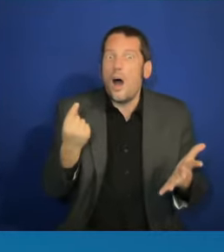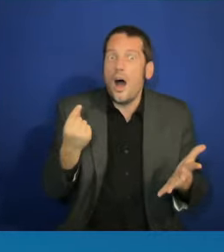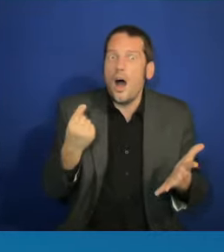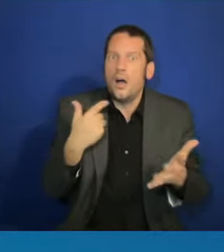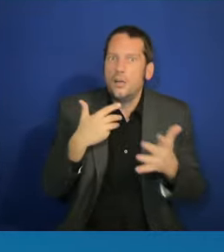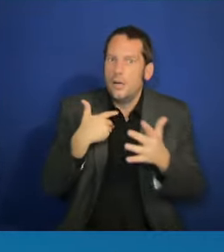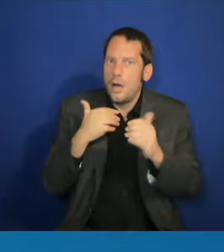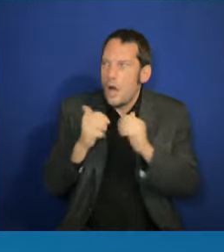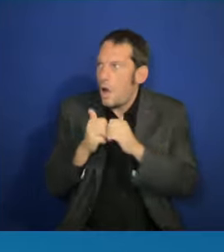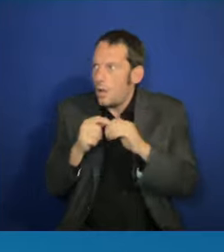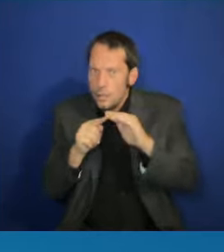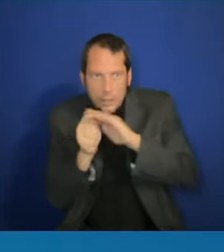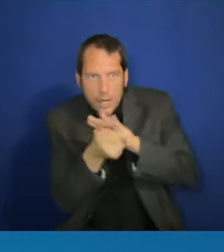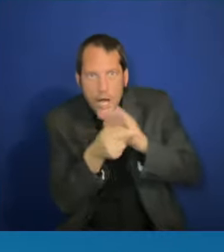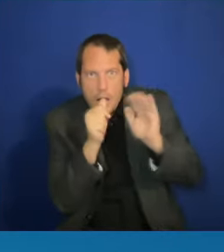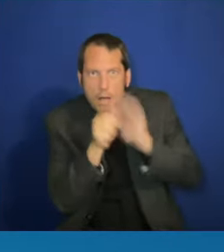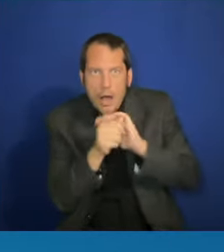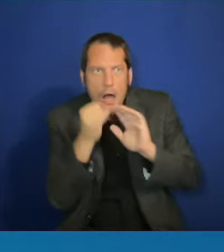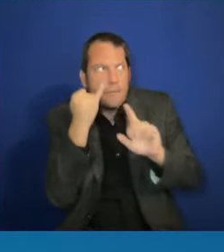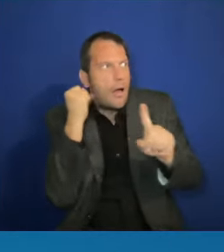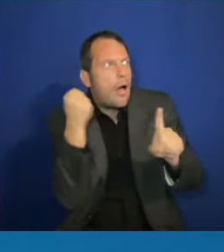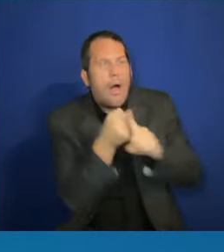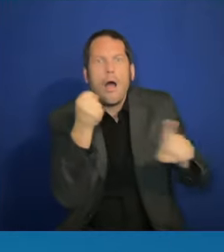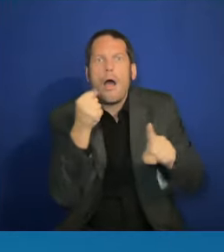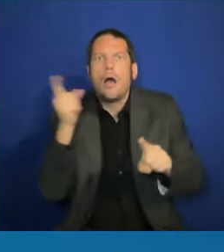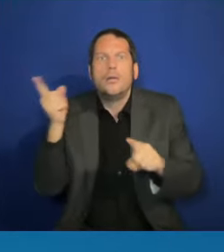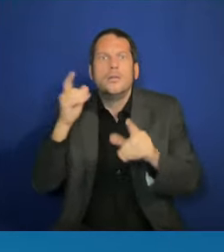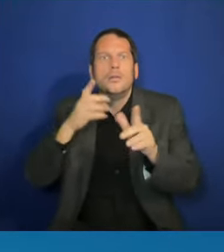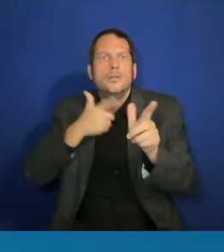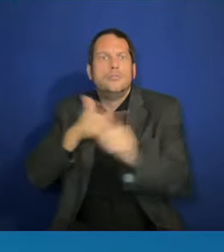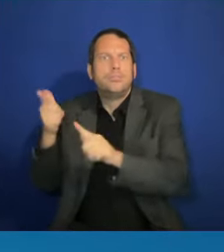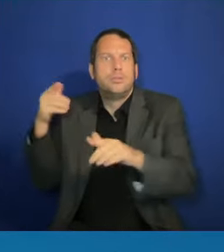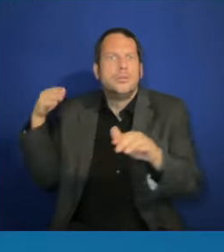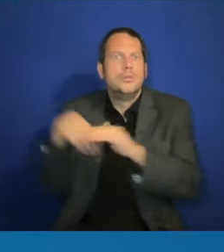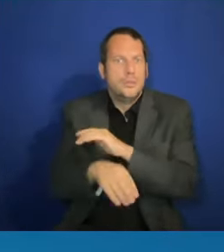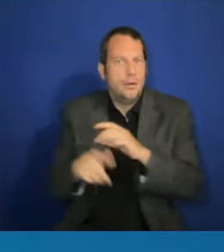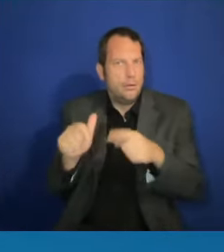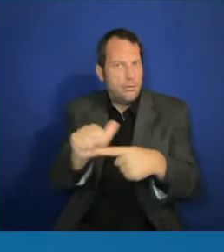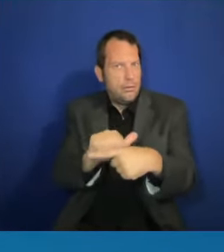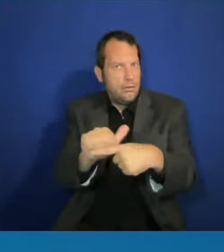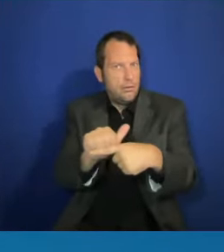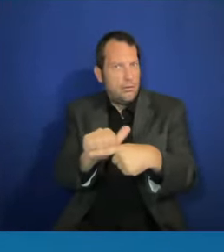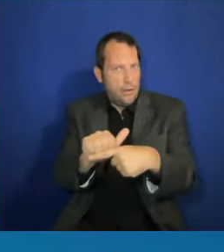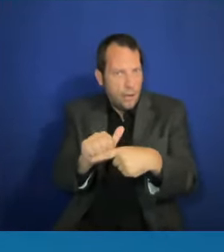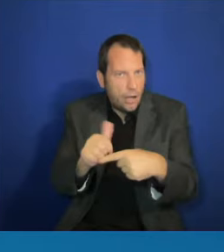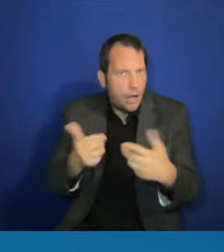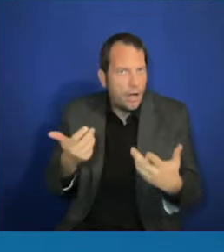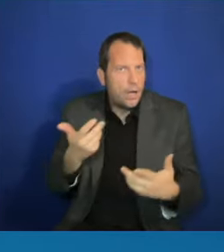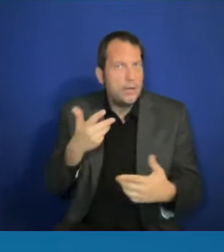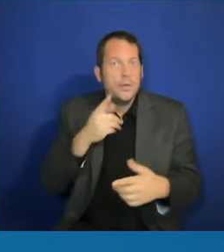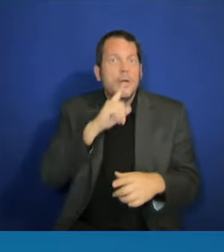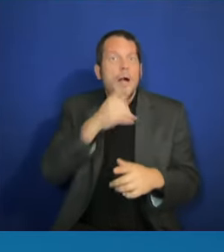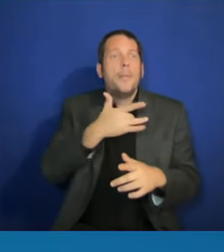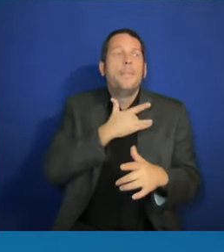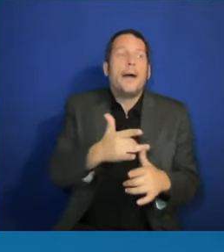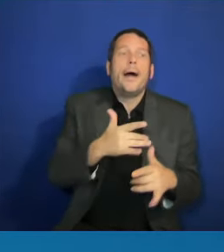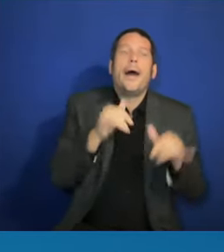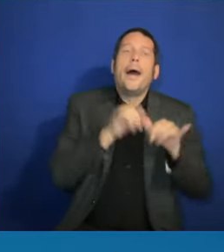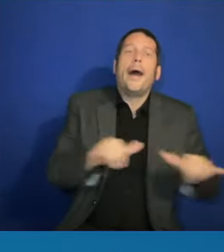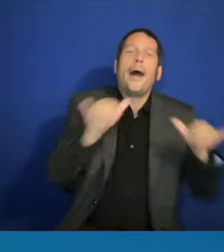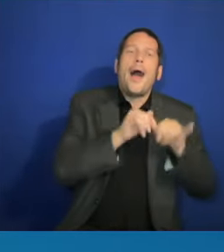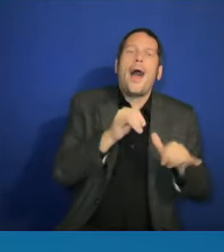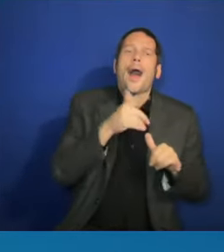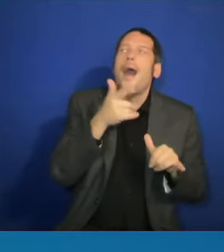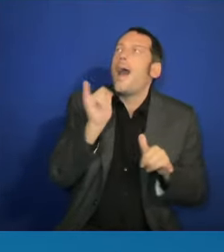First day of school, where they learned the name of their teacher, they learned where their bathroom is, and they learned how to hide quietly if there's an active shooter. You would be